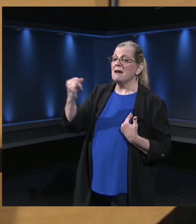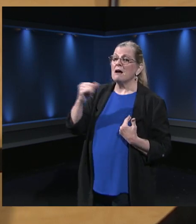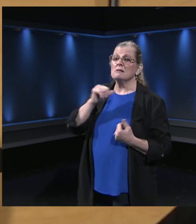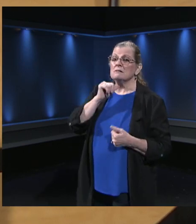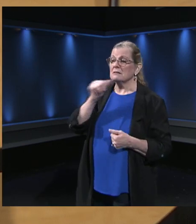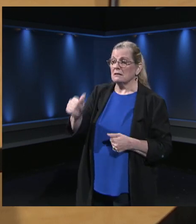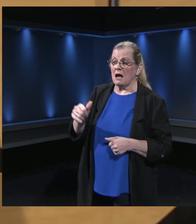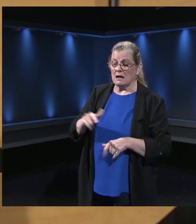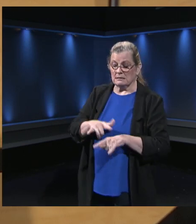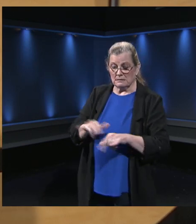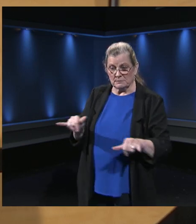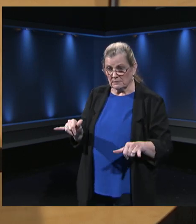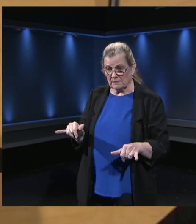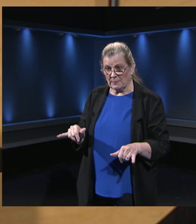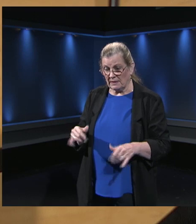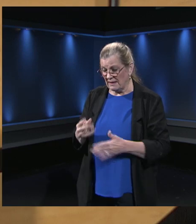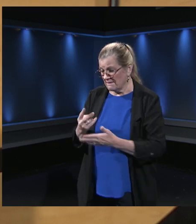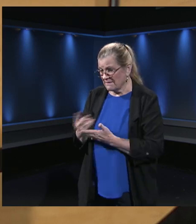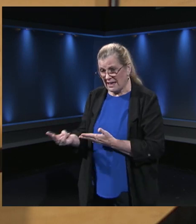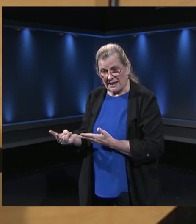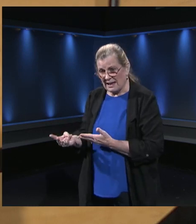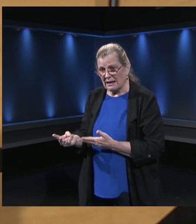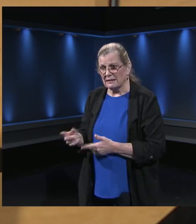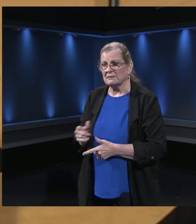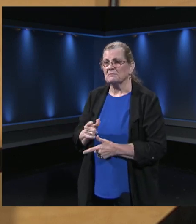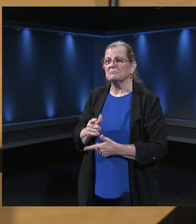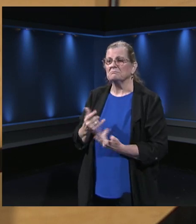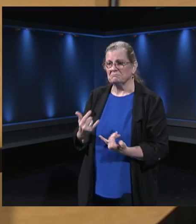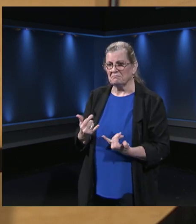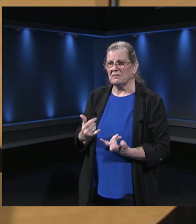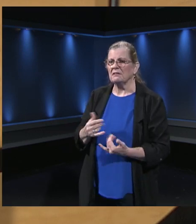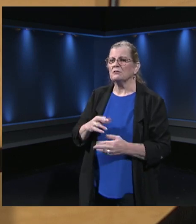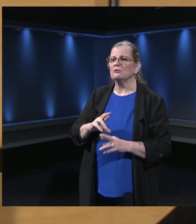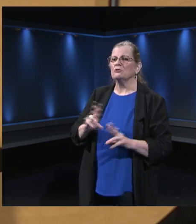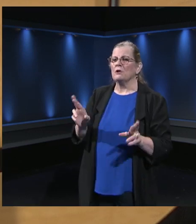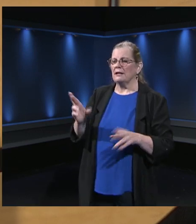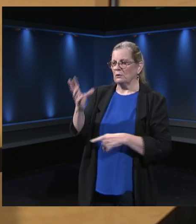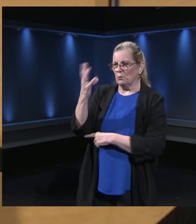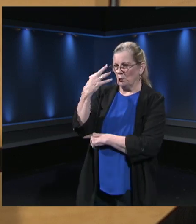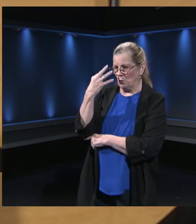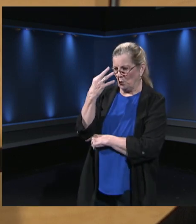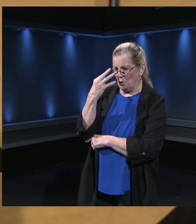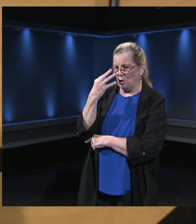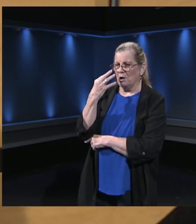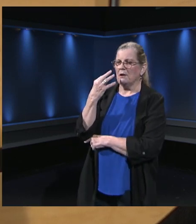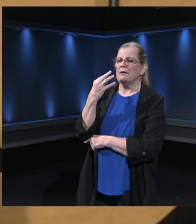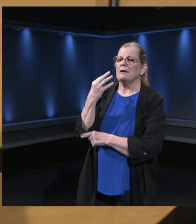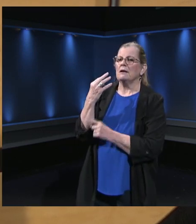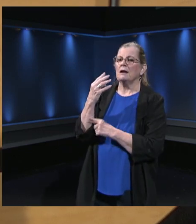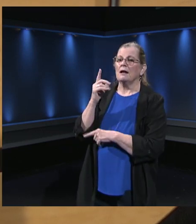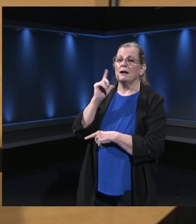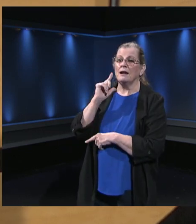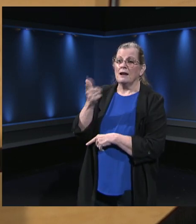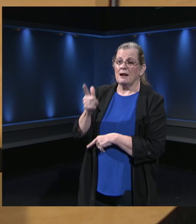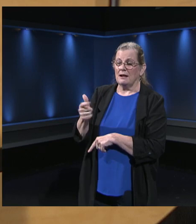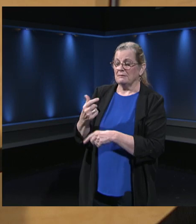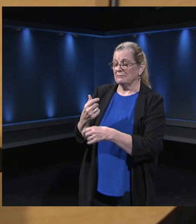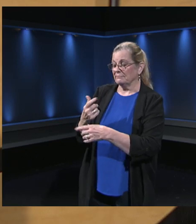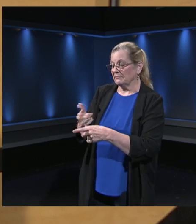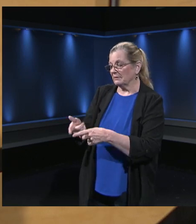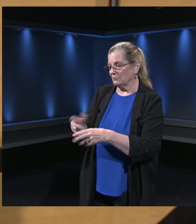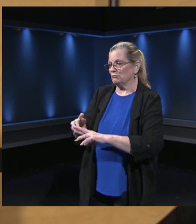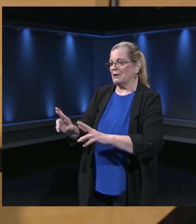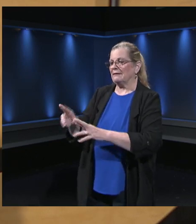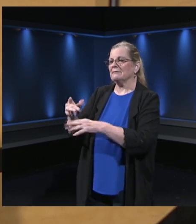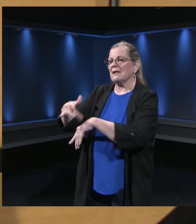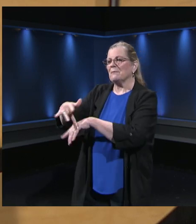Again, it doesn't necessarily speak to the packet side of it, but it hopefully will be there as an opera an opportunity for students to continue that